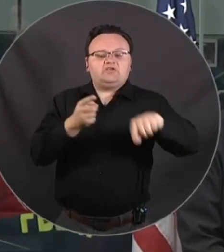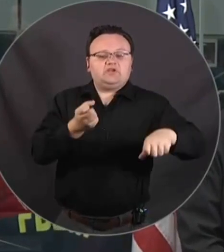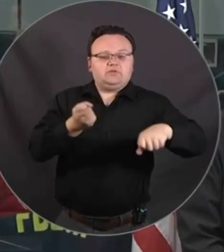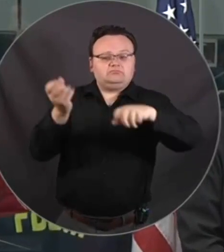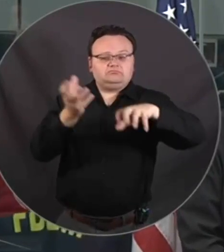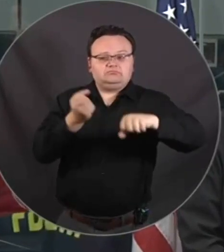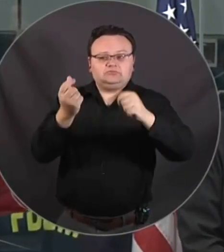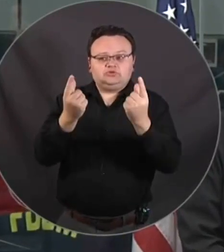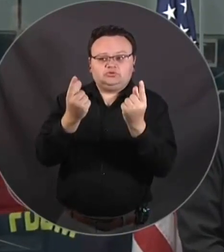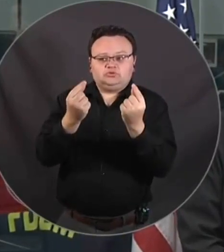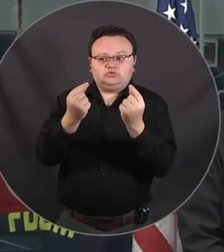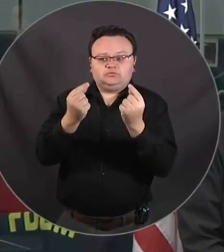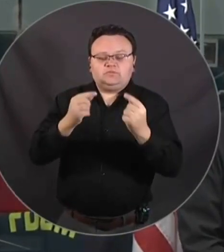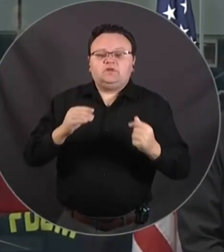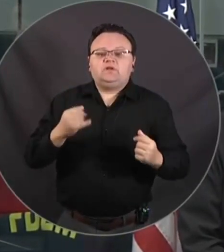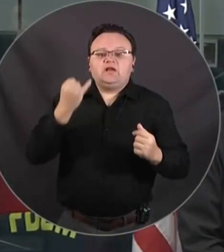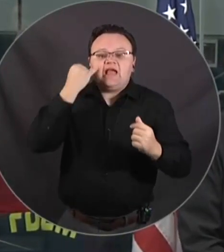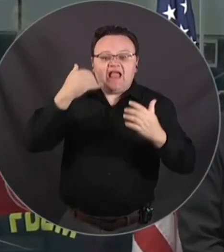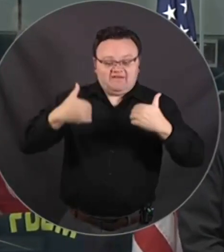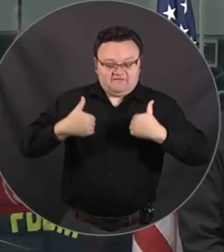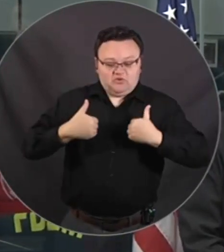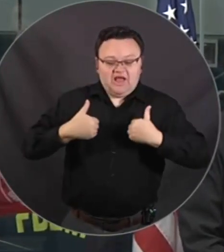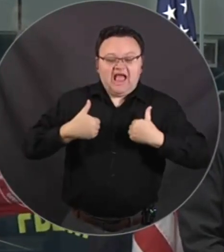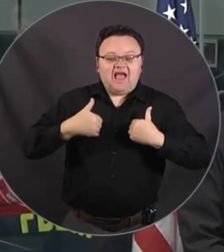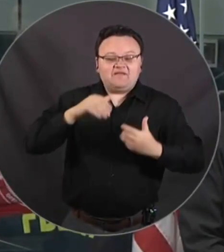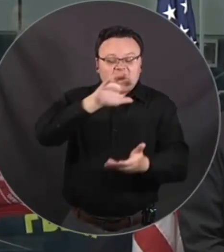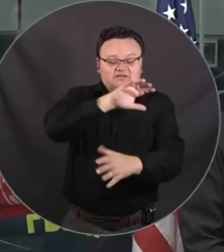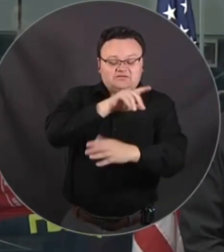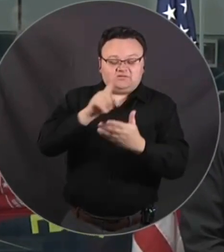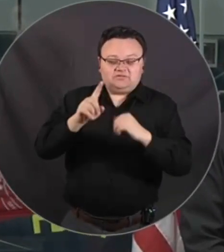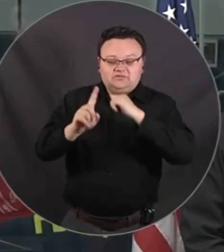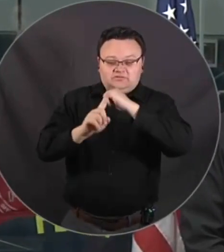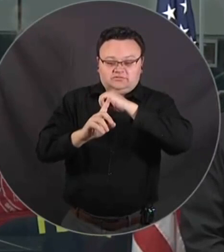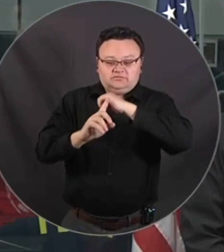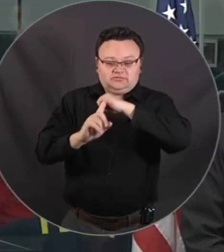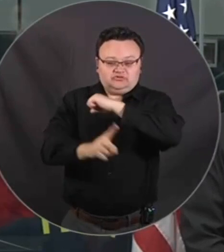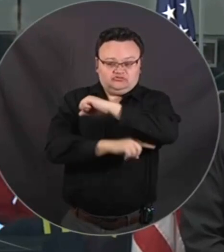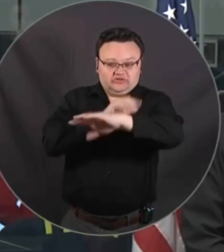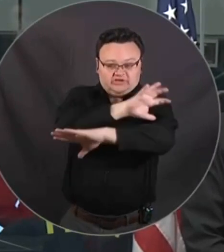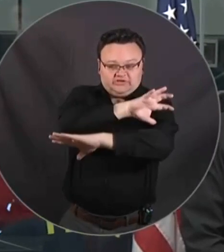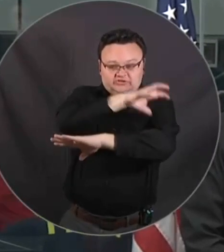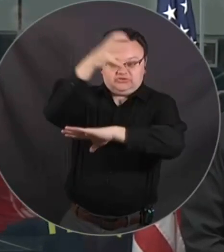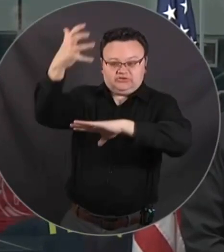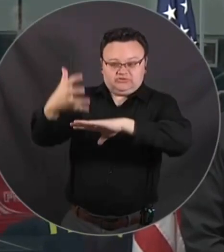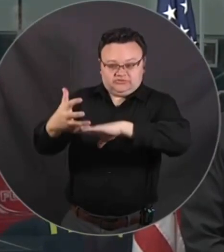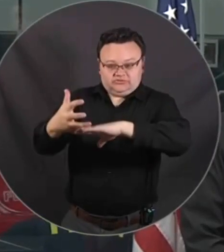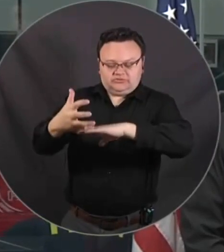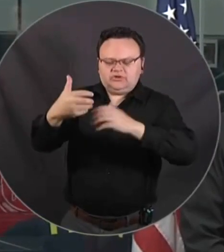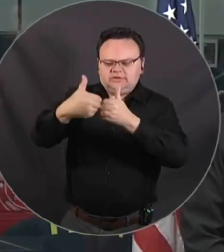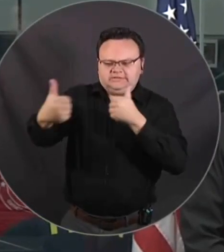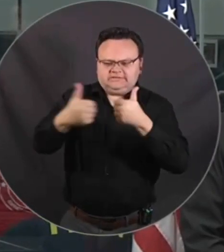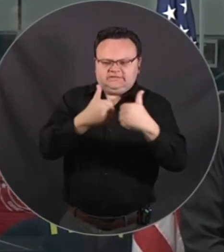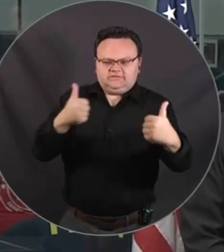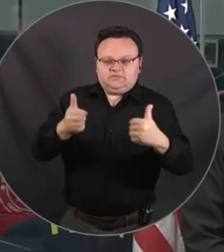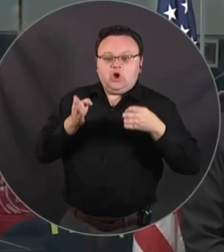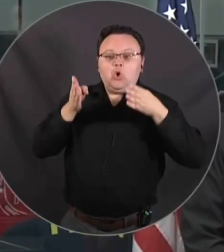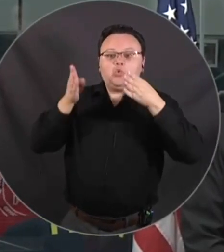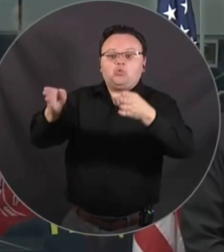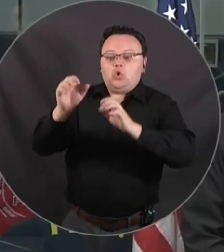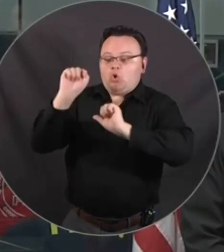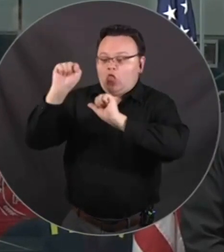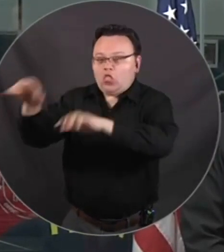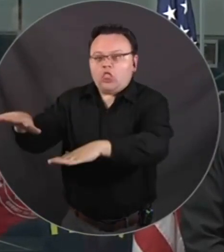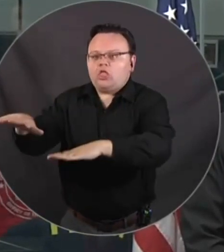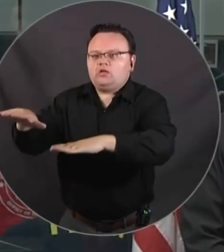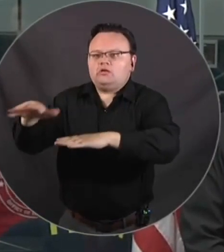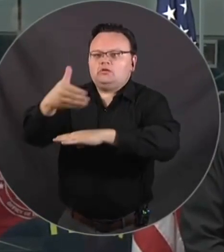separate your debris at the roadway. When you put it at the roadway, number one, don't put it in the road, put it at the road's edge. We